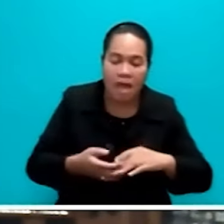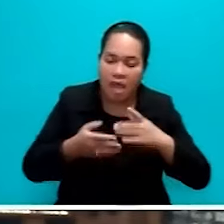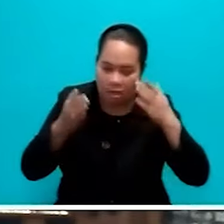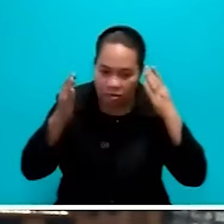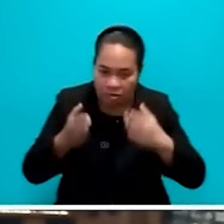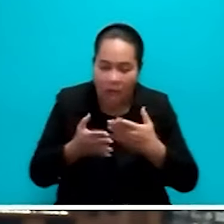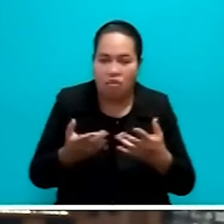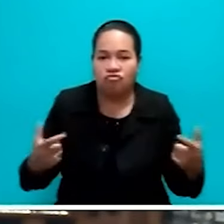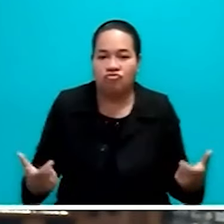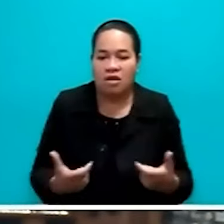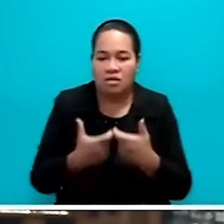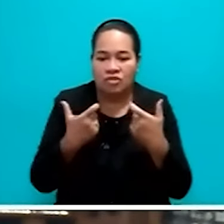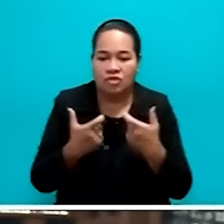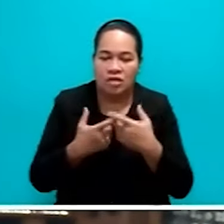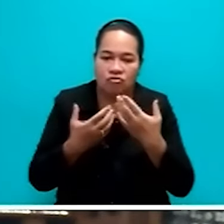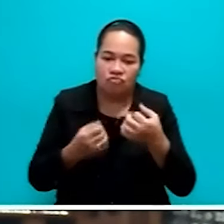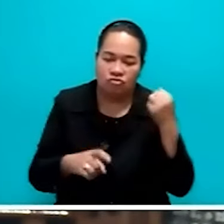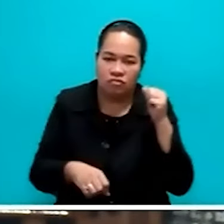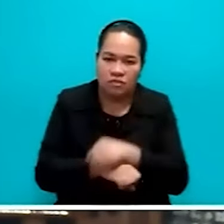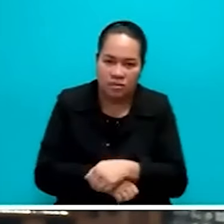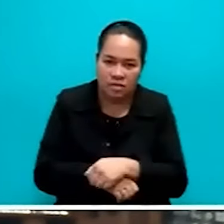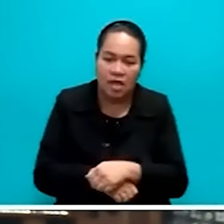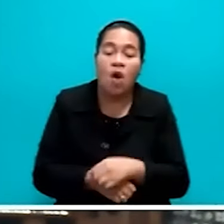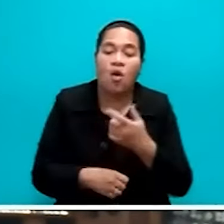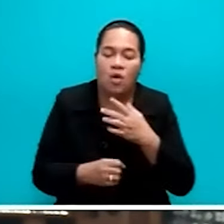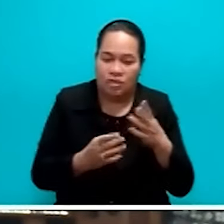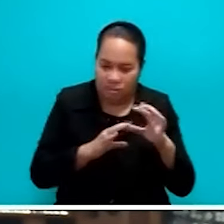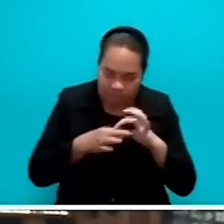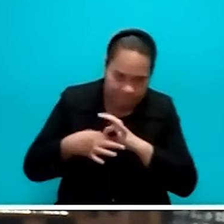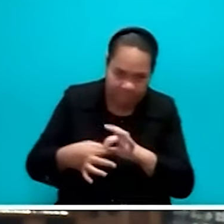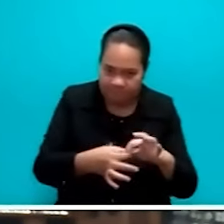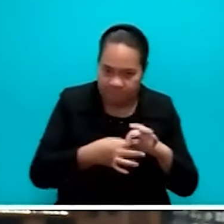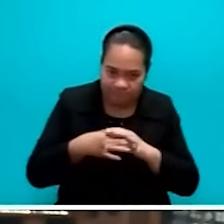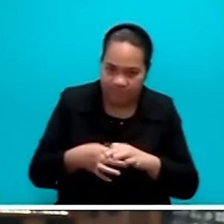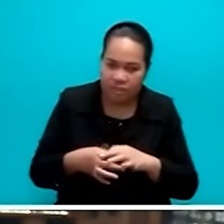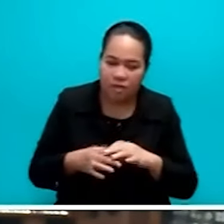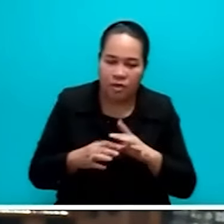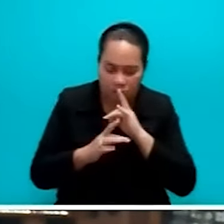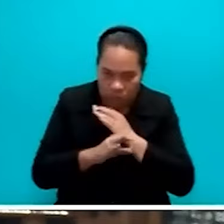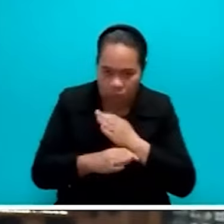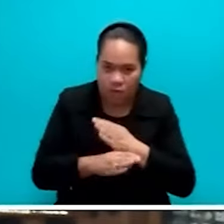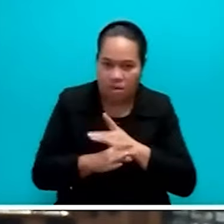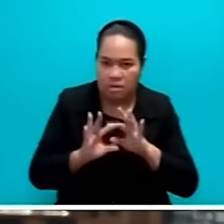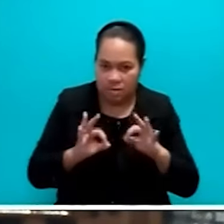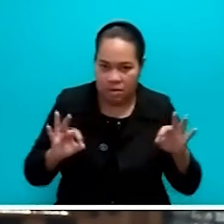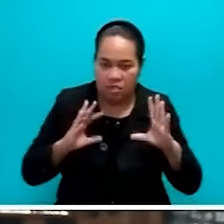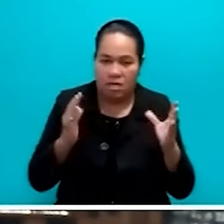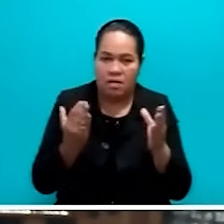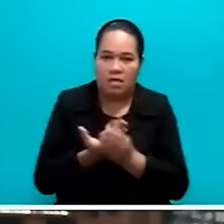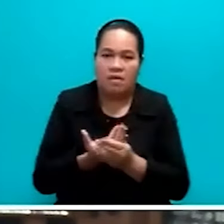in the spirit of promoting national unity and communal harmony. As I